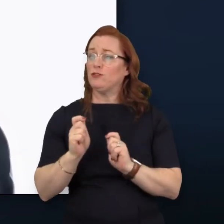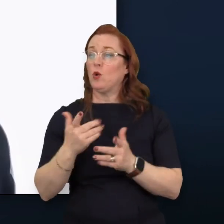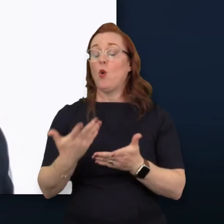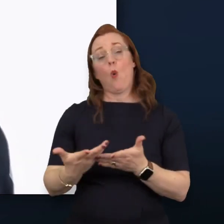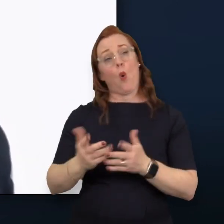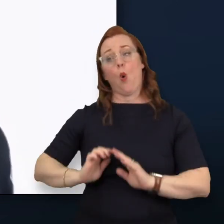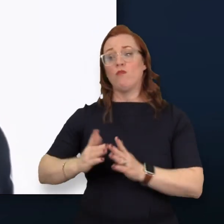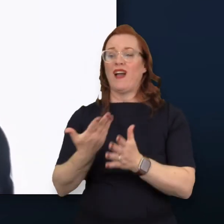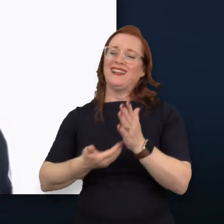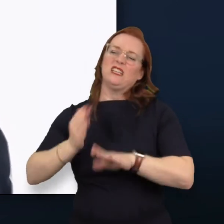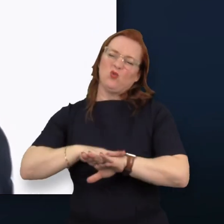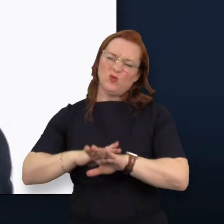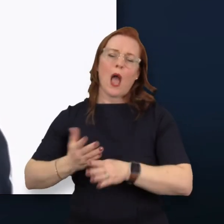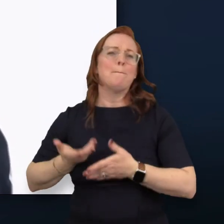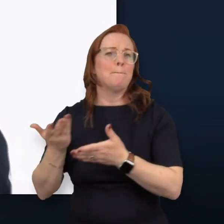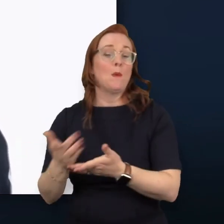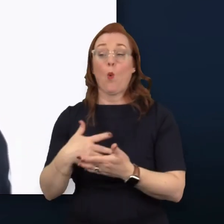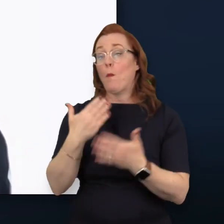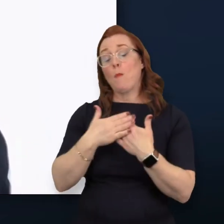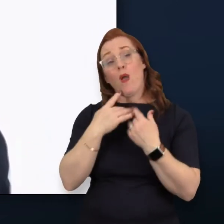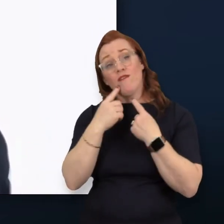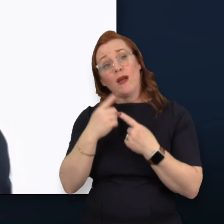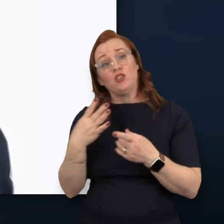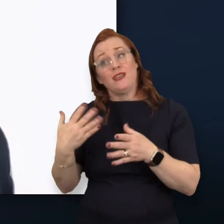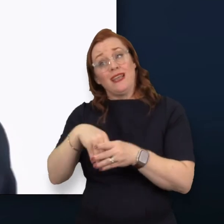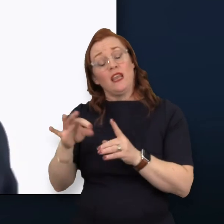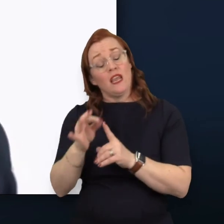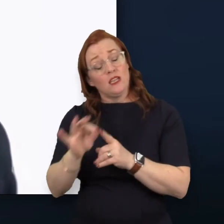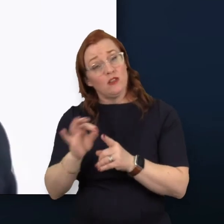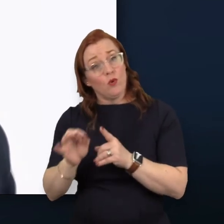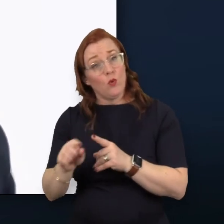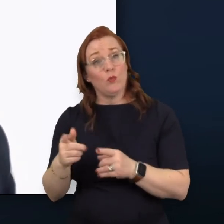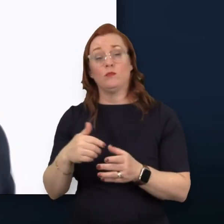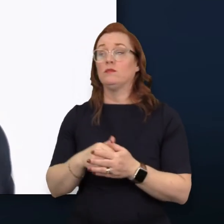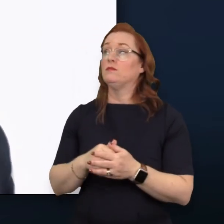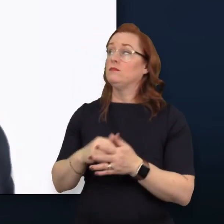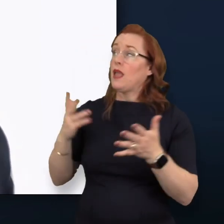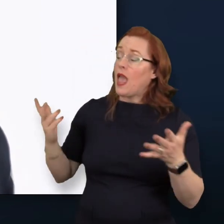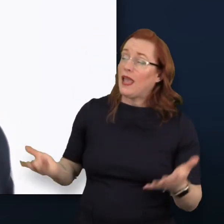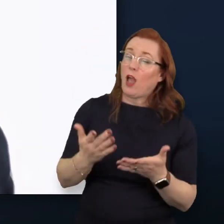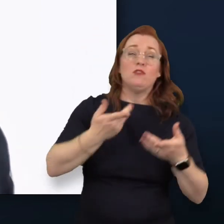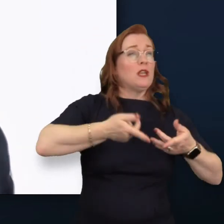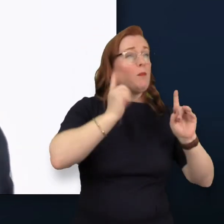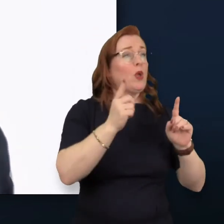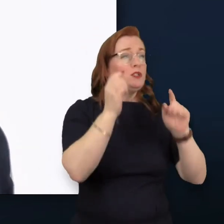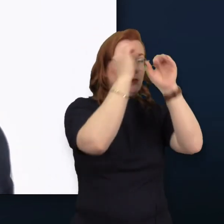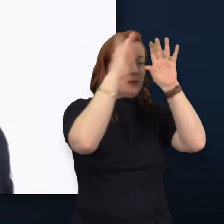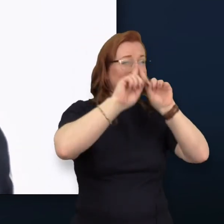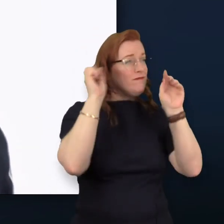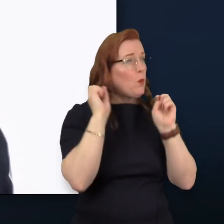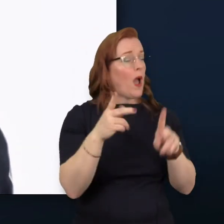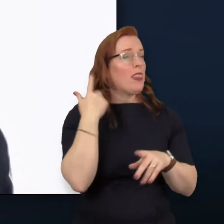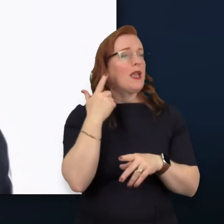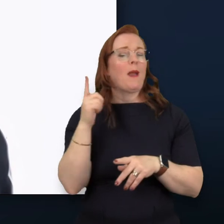providing extra time or information at interview. Encouraging employers to think differently about